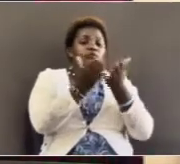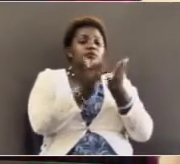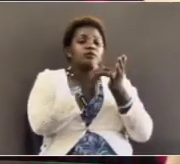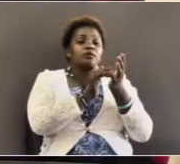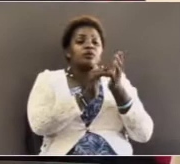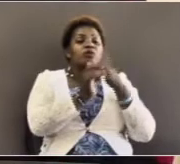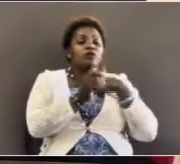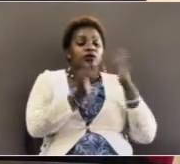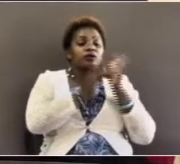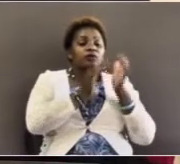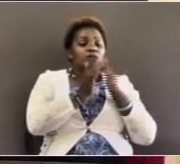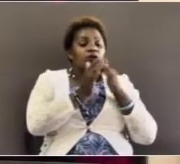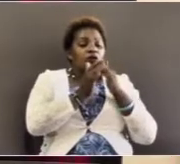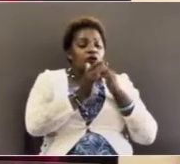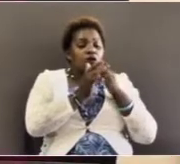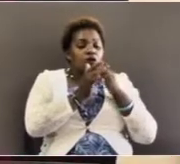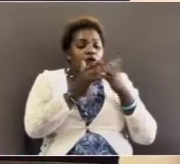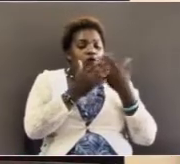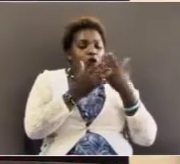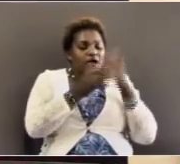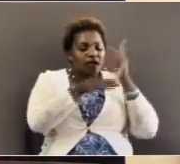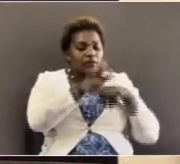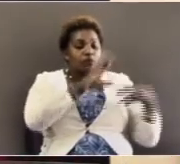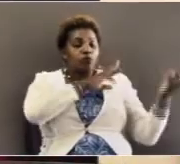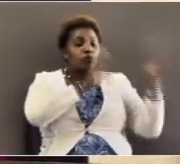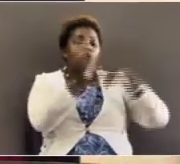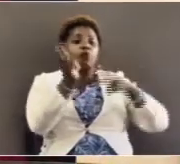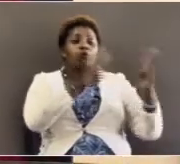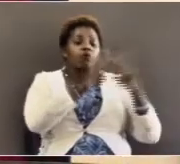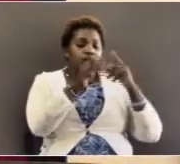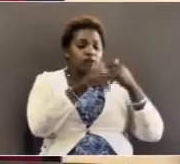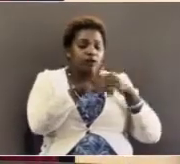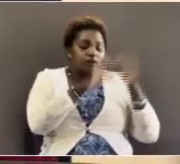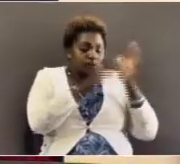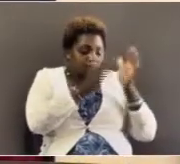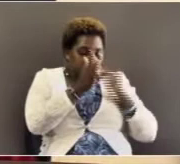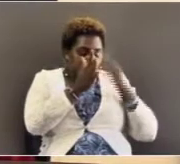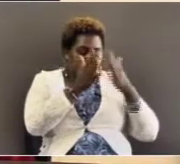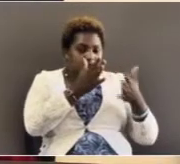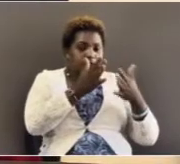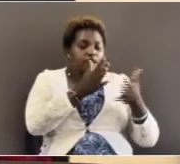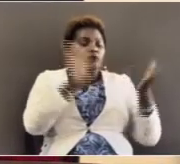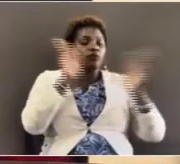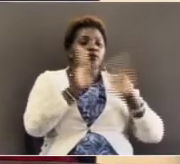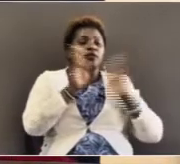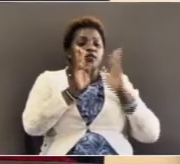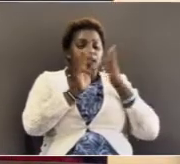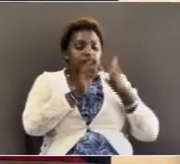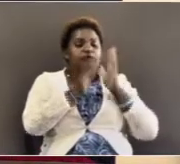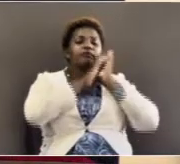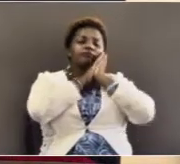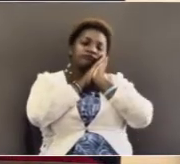wanted a companion to turn to when the storms were there and Jesus was already there.